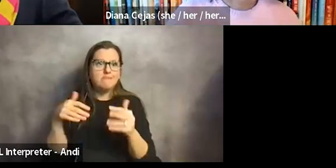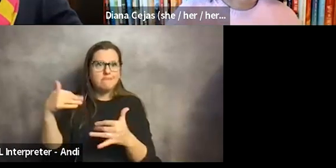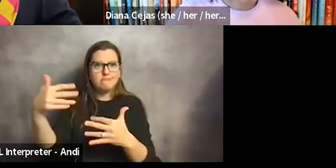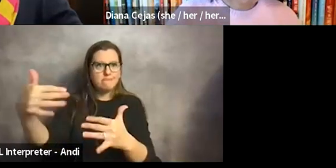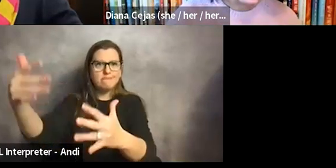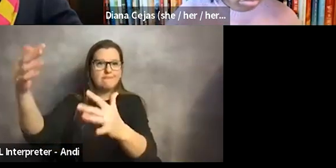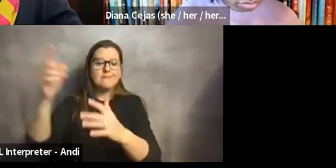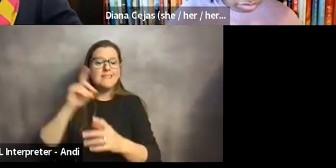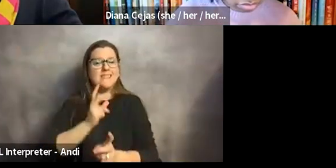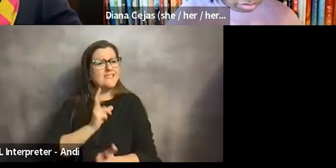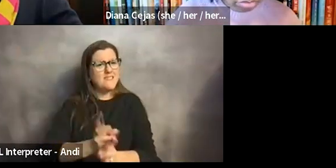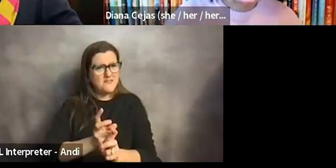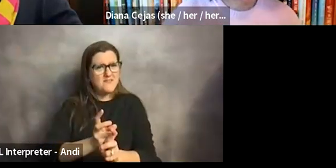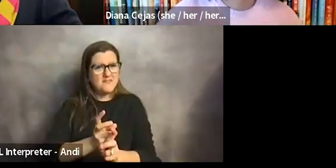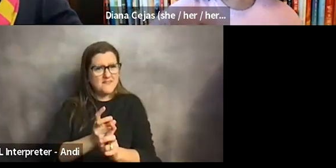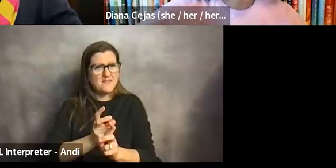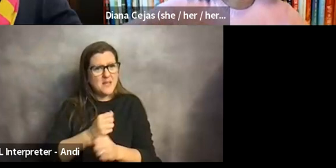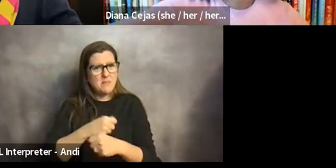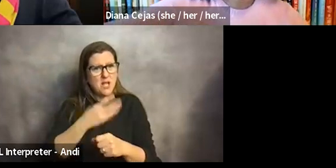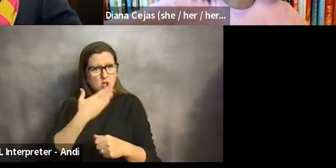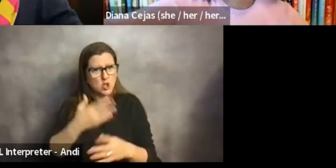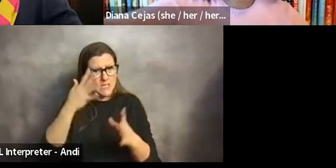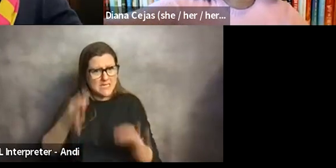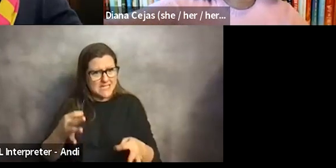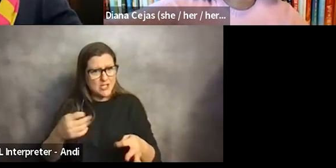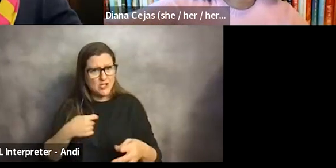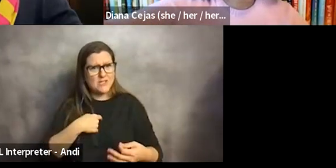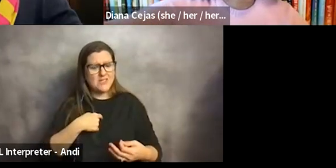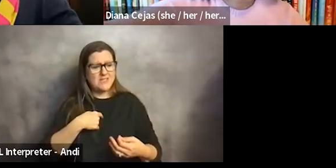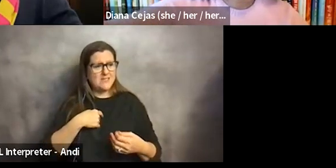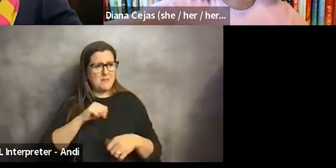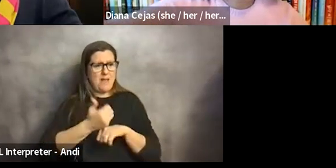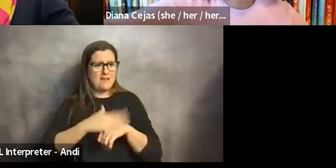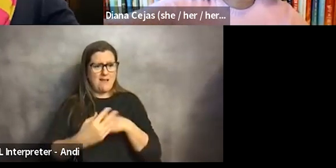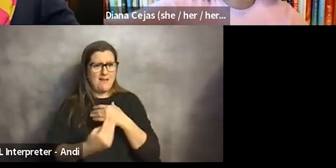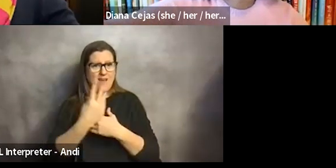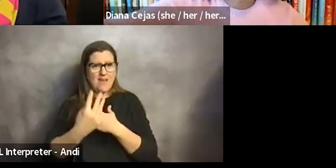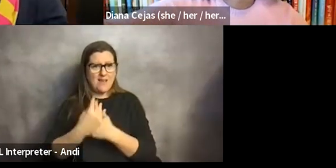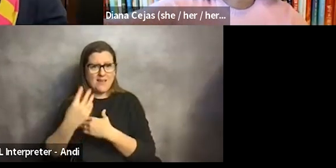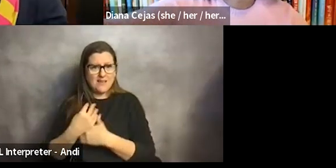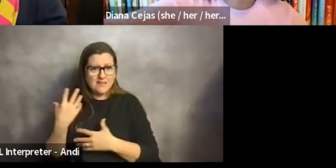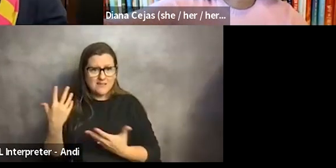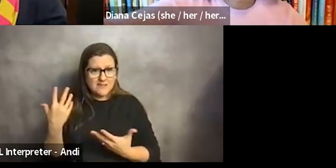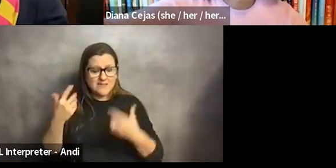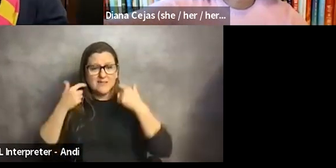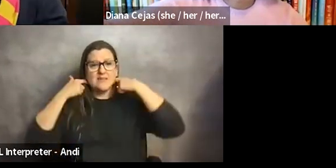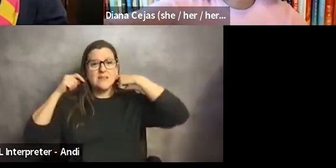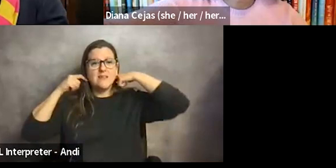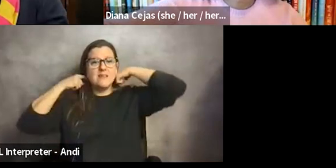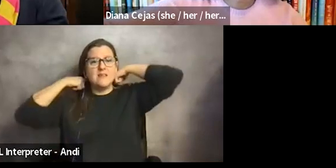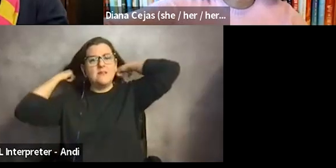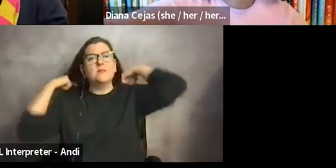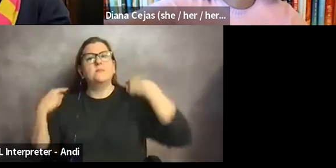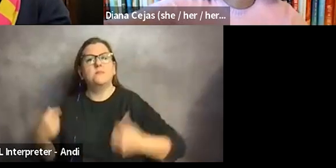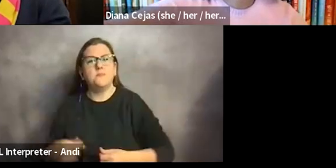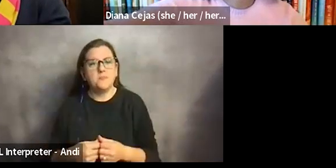it's difficult to make, uh, informed decisions from the advice that you receive. Um, earlier on, um,